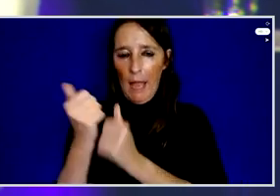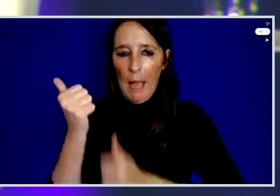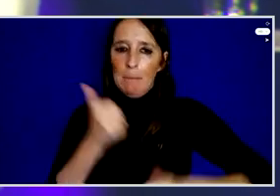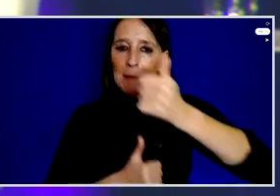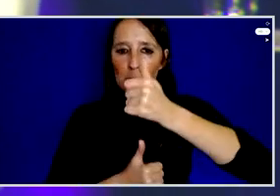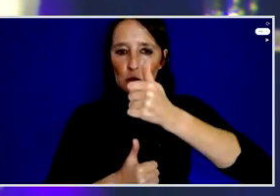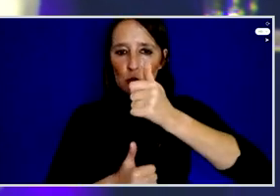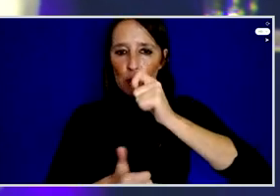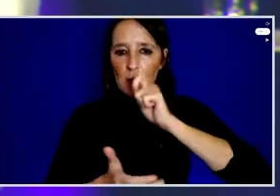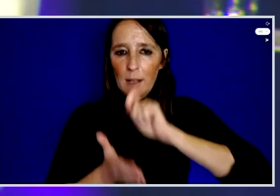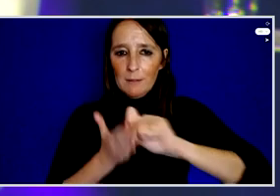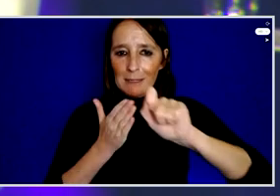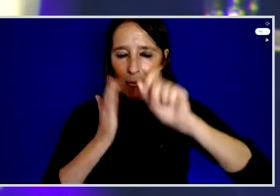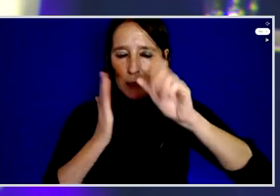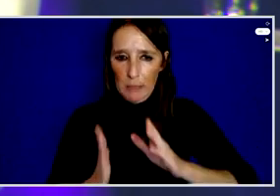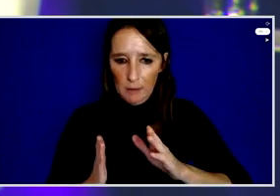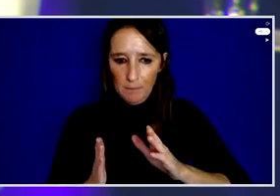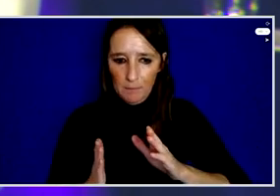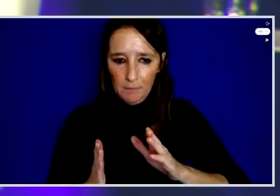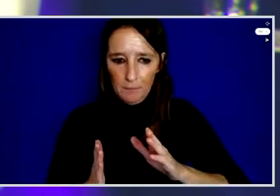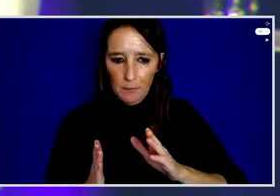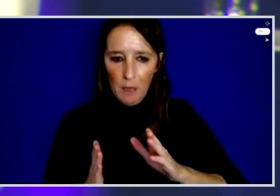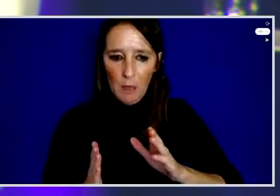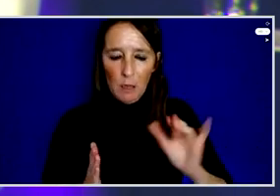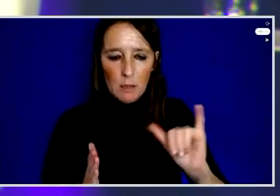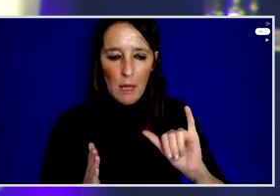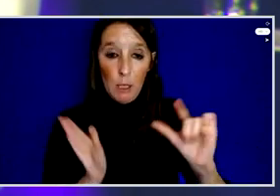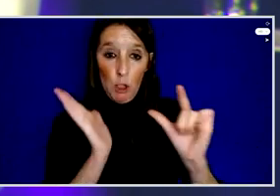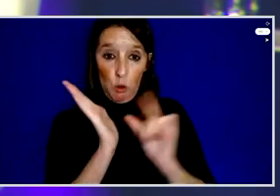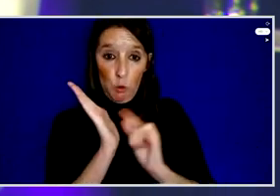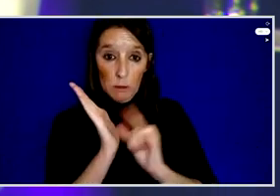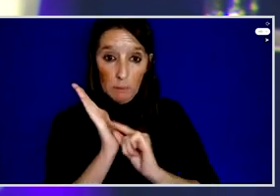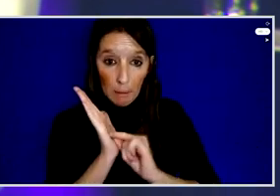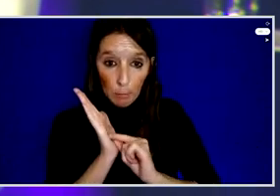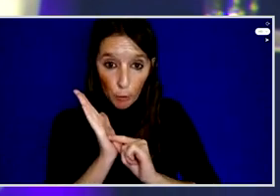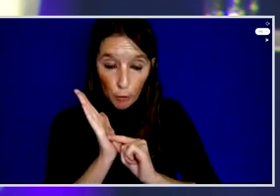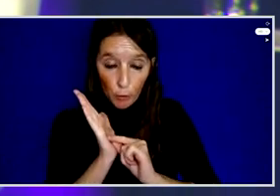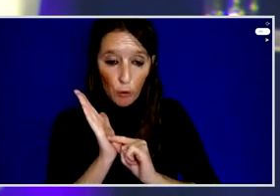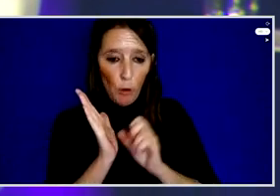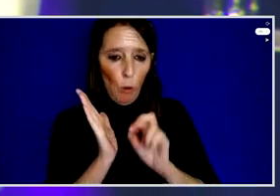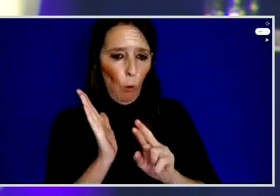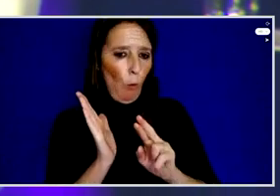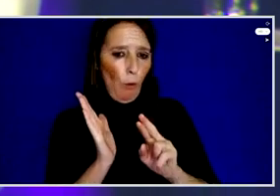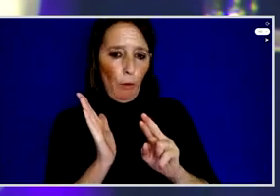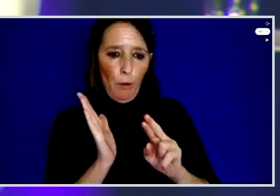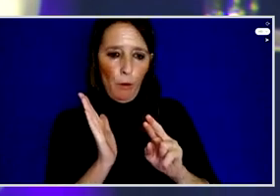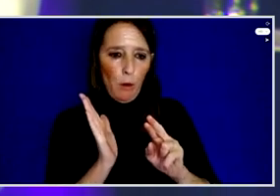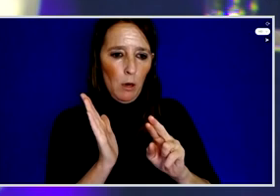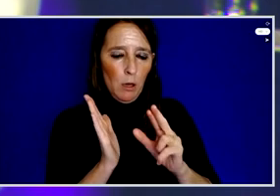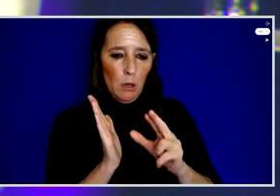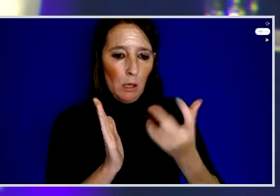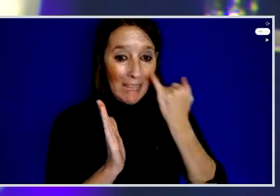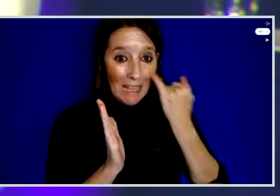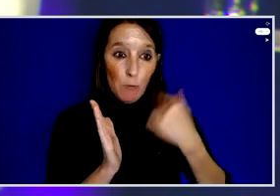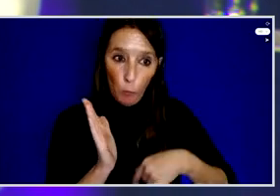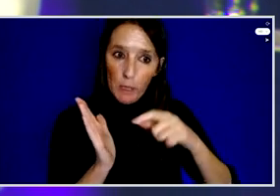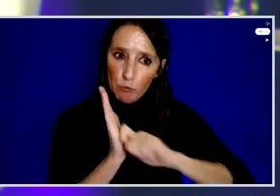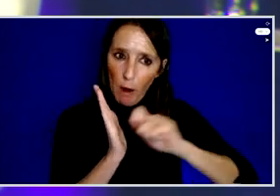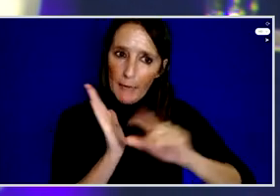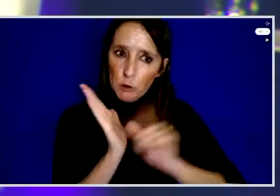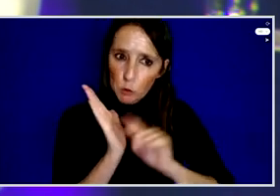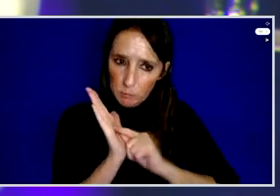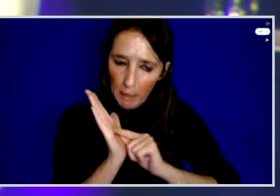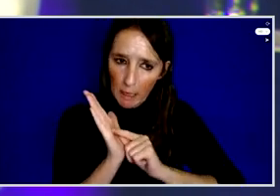newspaper publish this news after that civil society or some organization should come write but